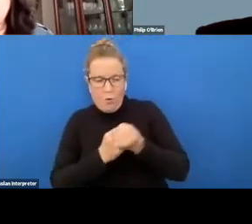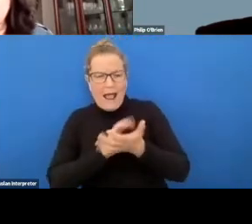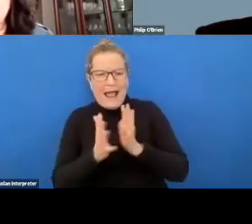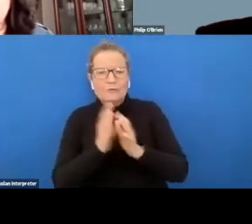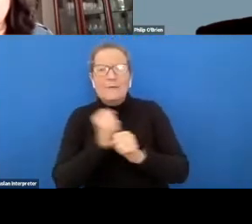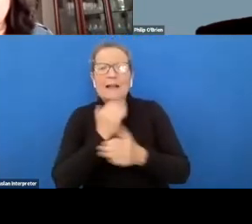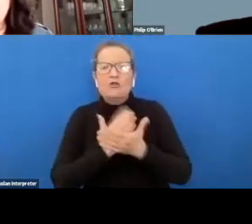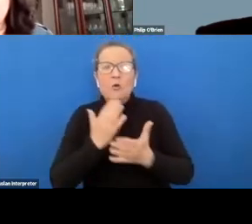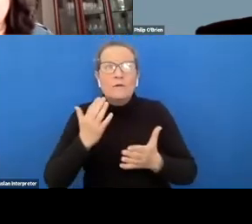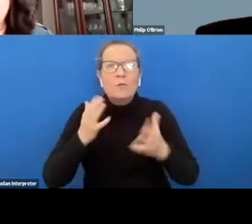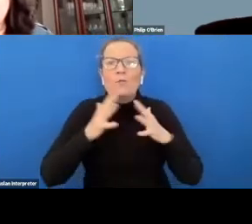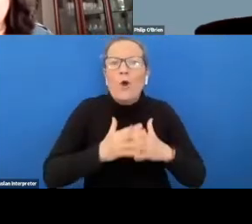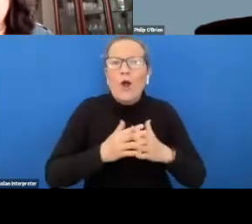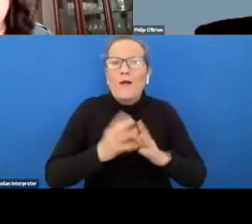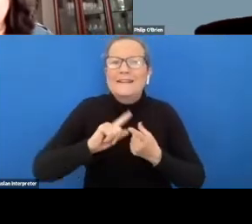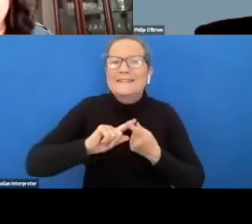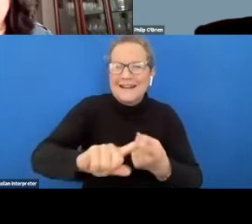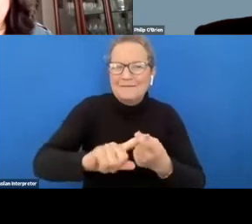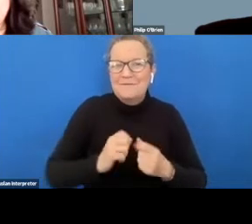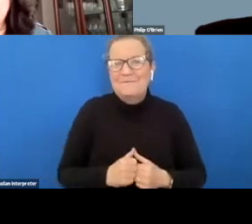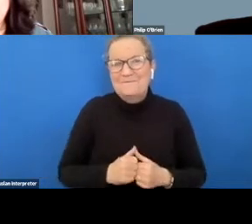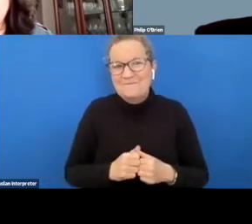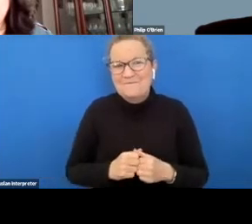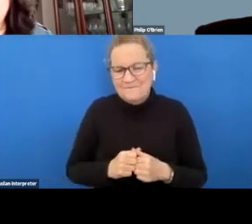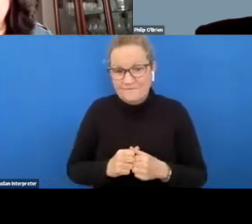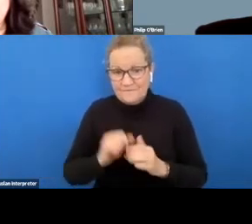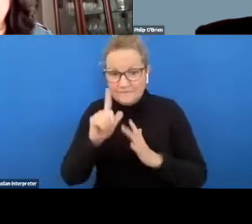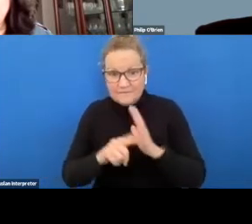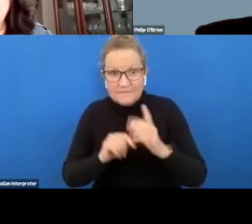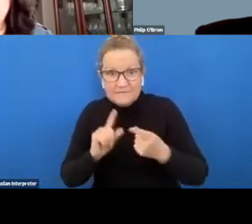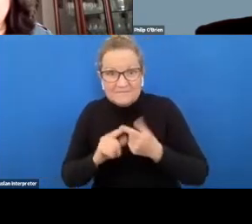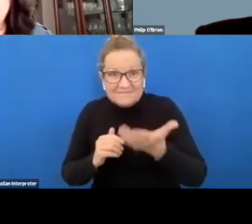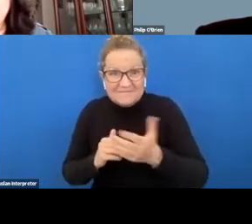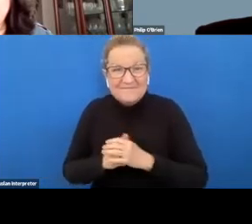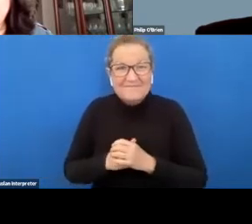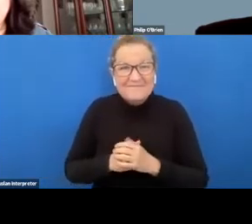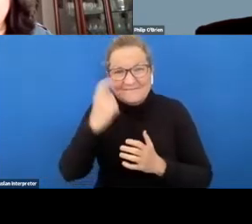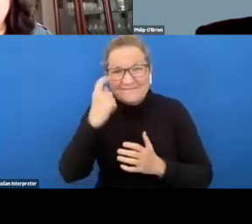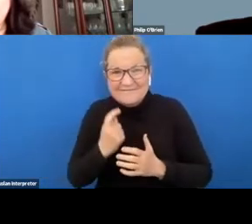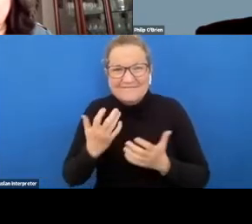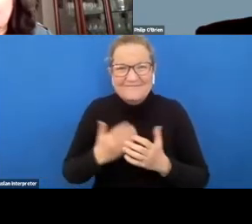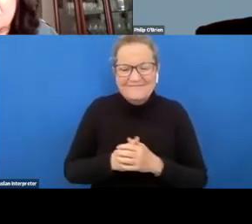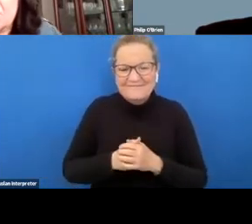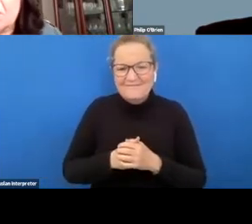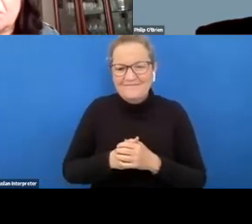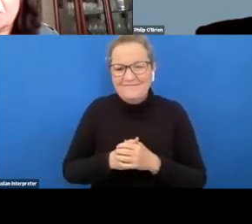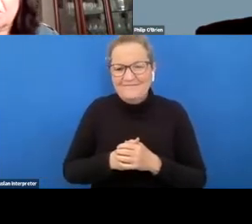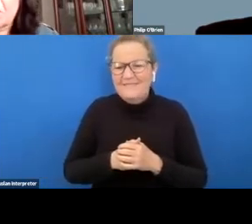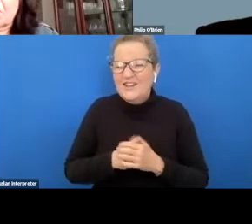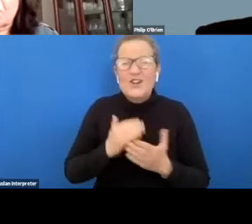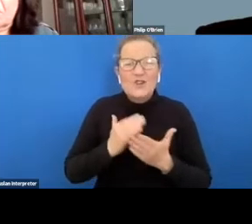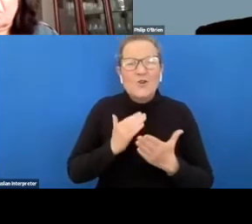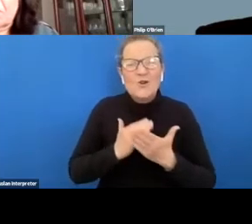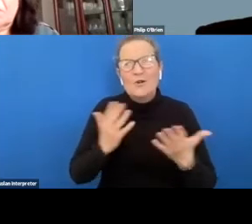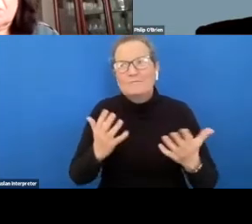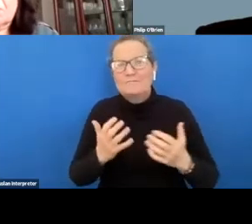that's for a question from anya saraki um jade would you like to take a swing at that one sure i guess there are different aspects to this and